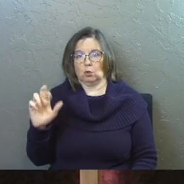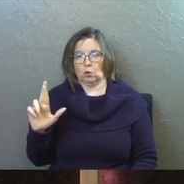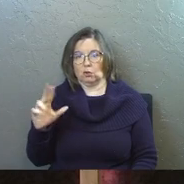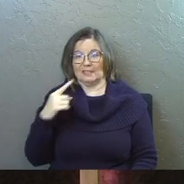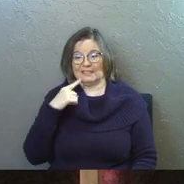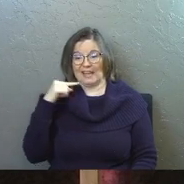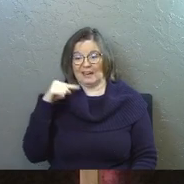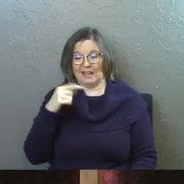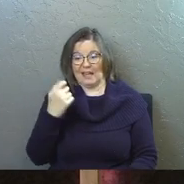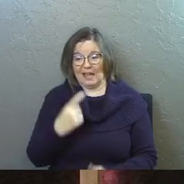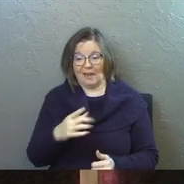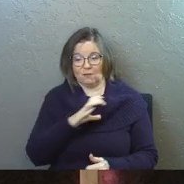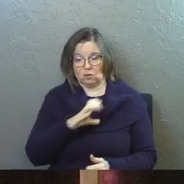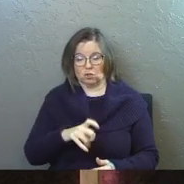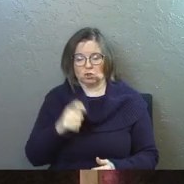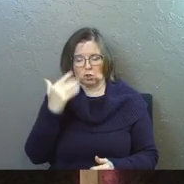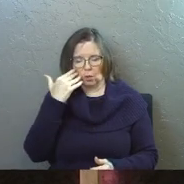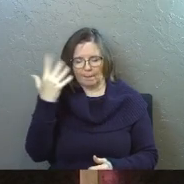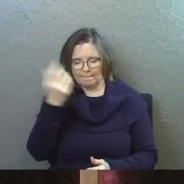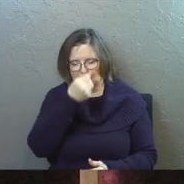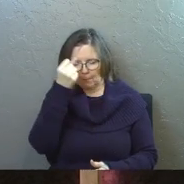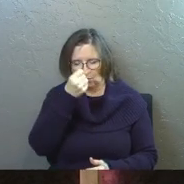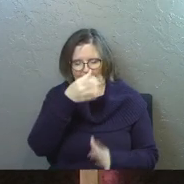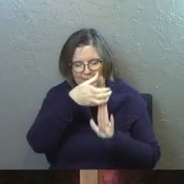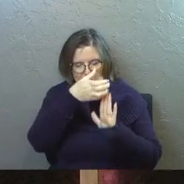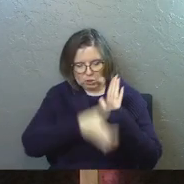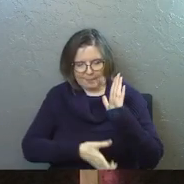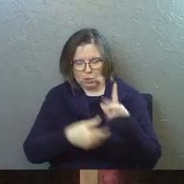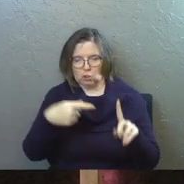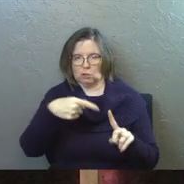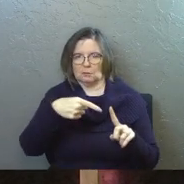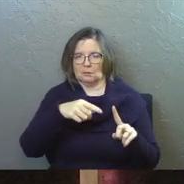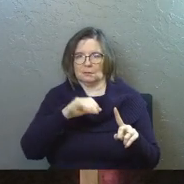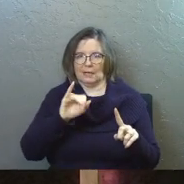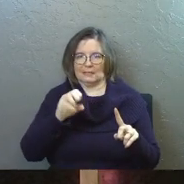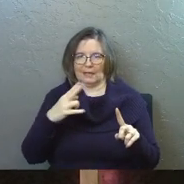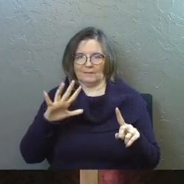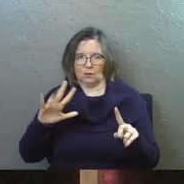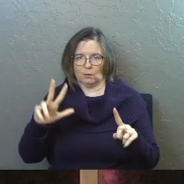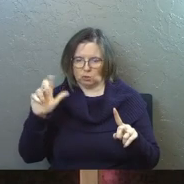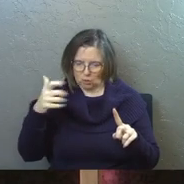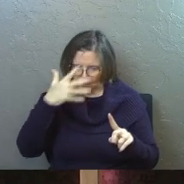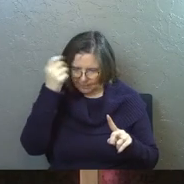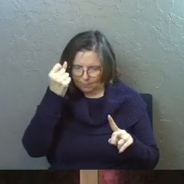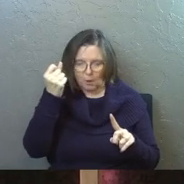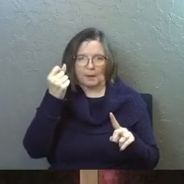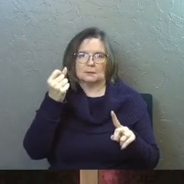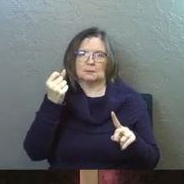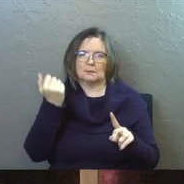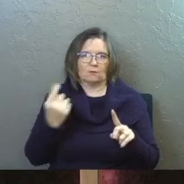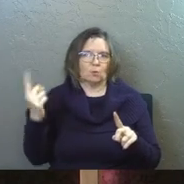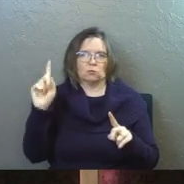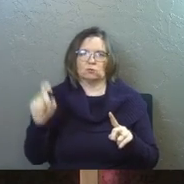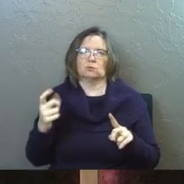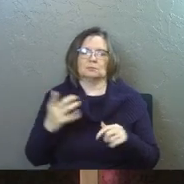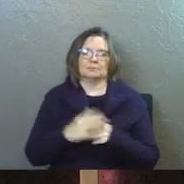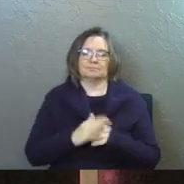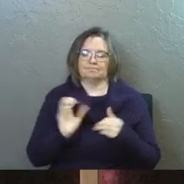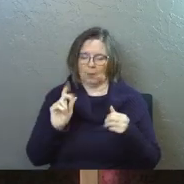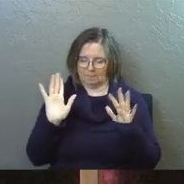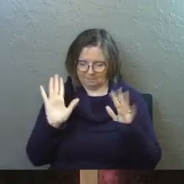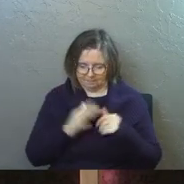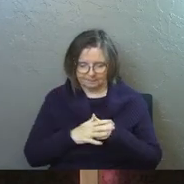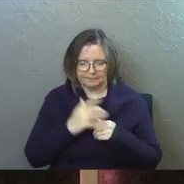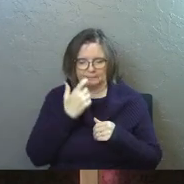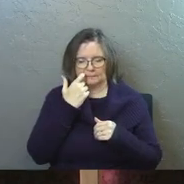ought to be able to repeat it by heart. So there's a new year's resolution for you. Go and memorize it. Okay.